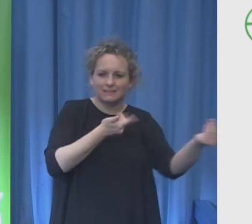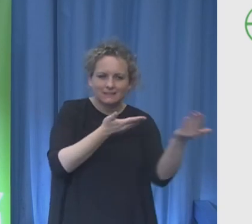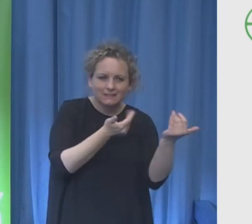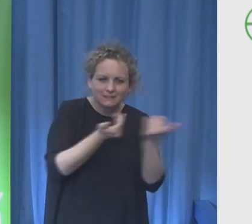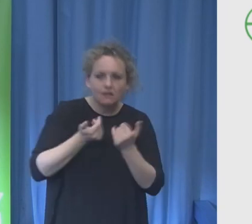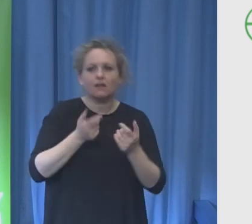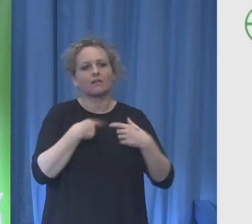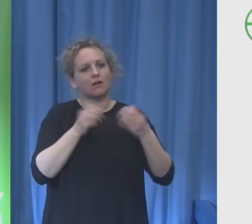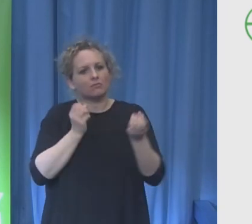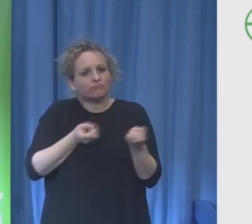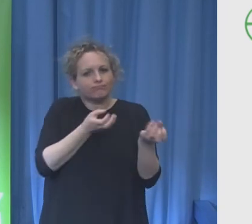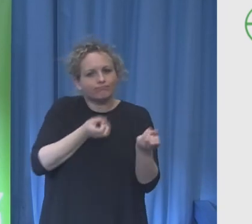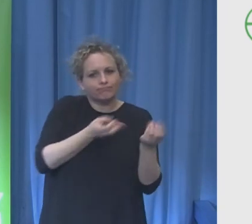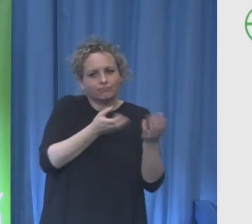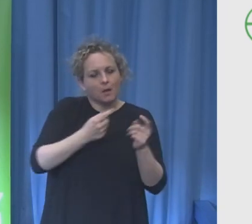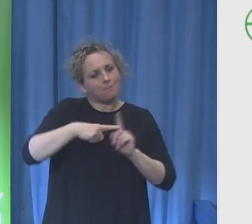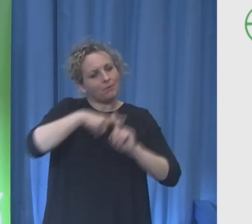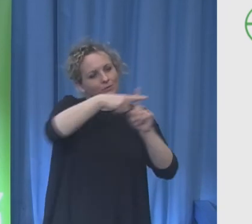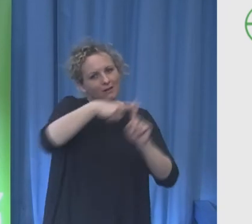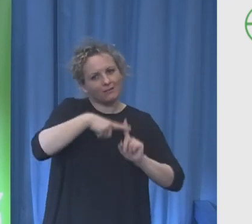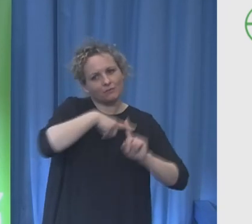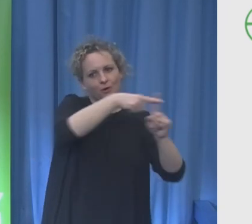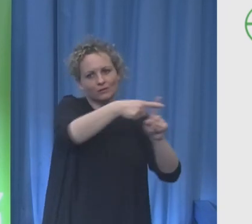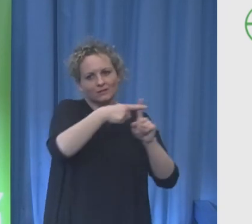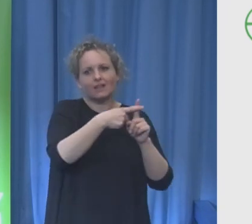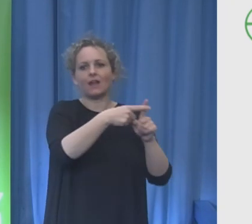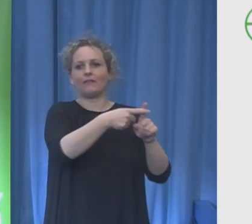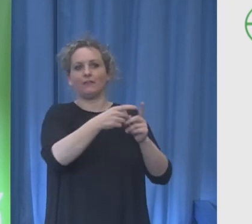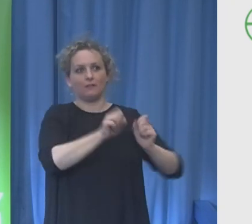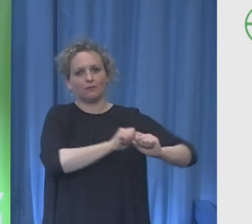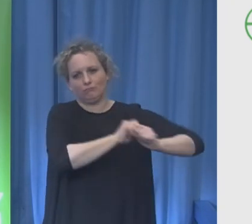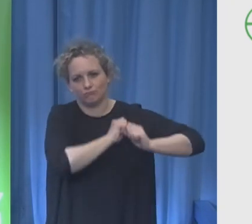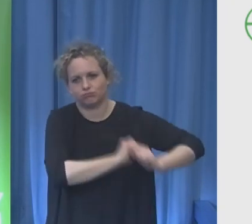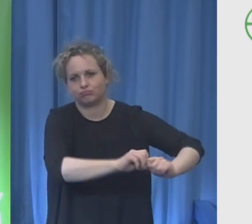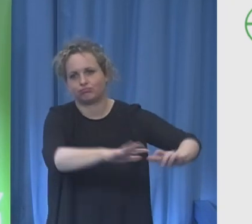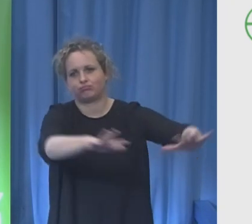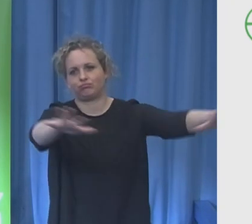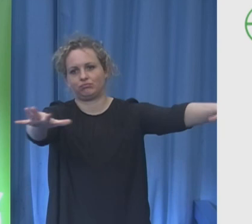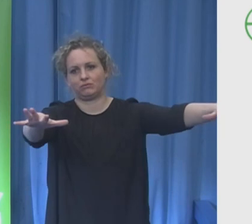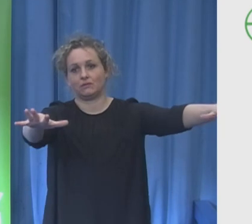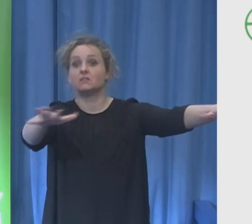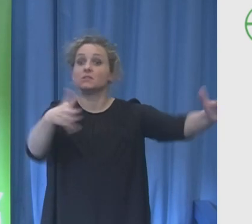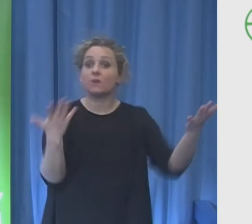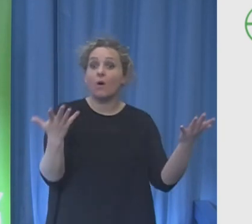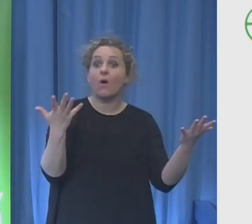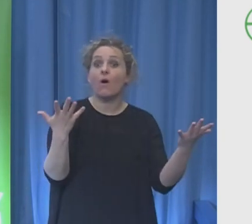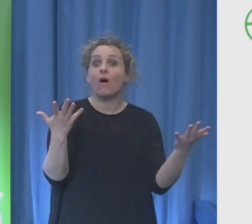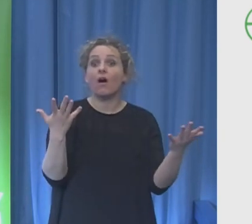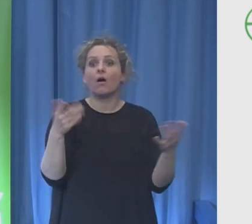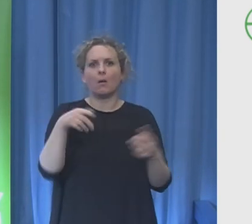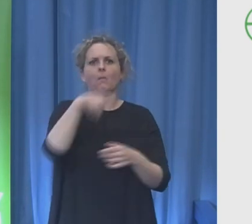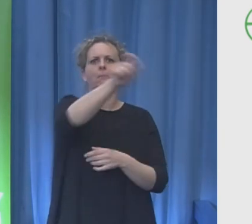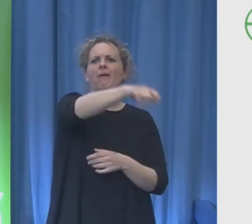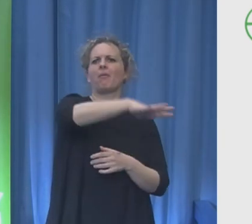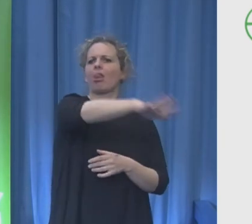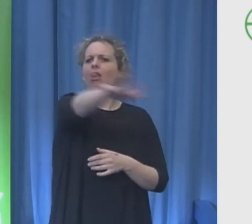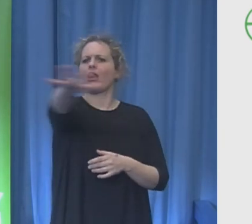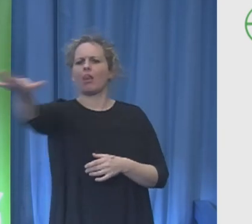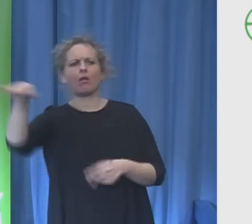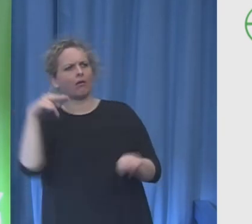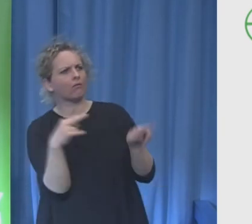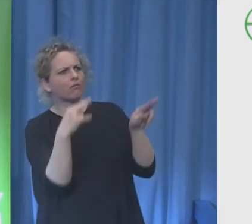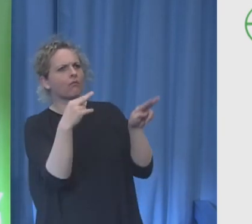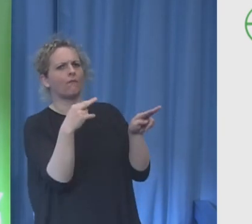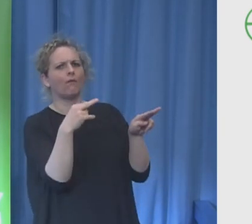we have to speak out loud that faster change must come. And we see it, for instance, we saw three different examples of videos.